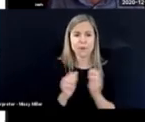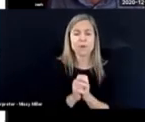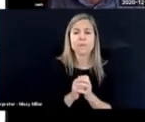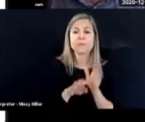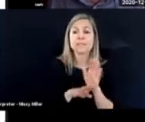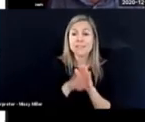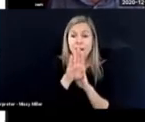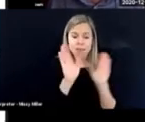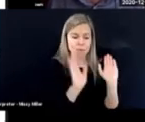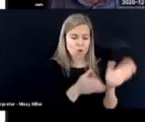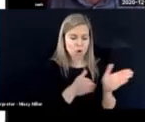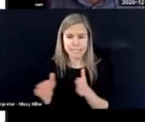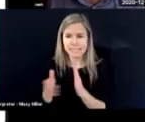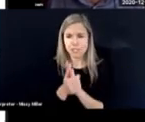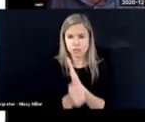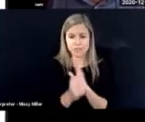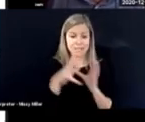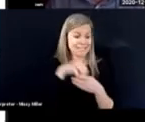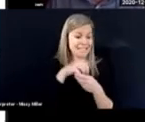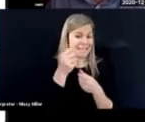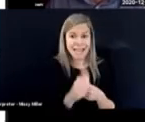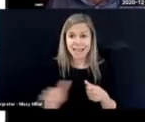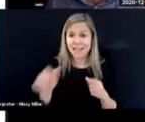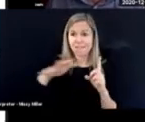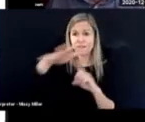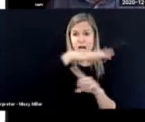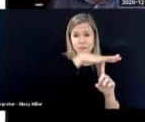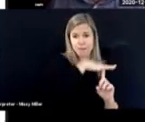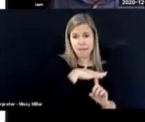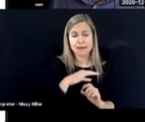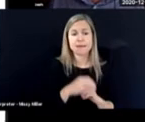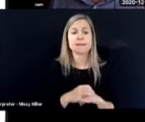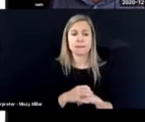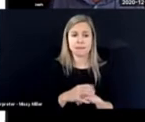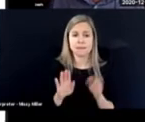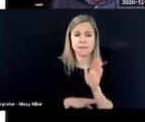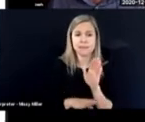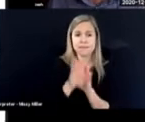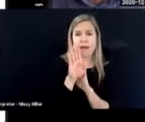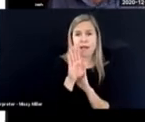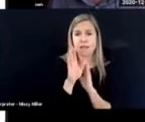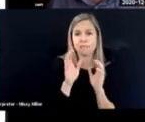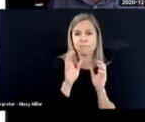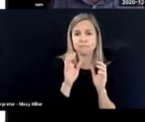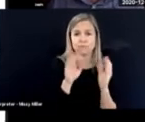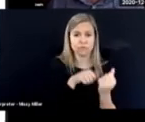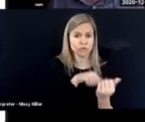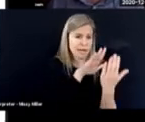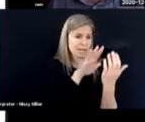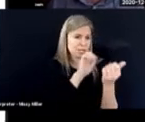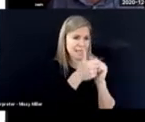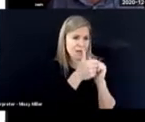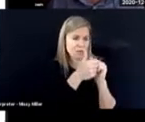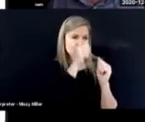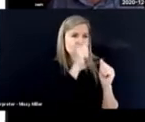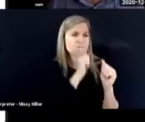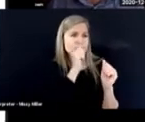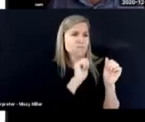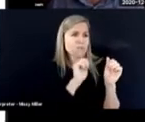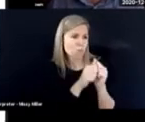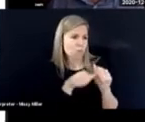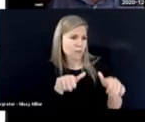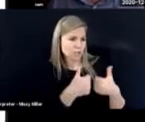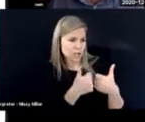Develop organizational skills in all environments. Develop strategies for coping with